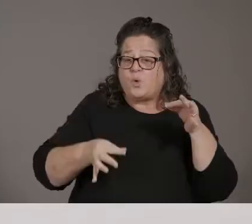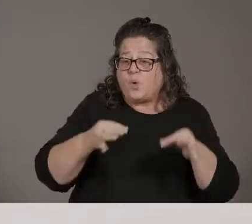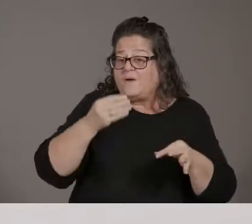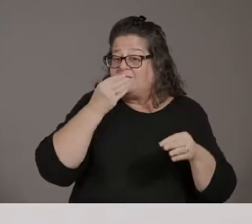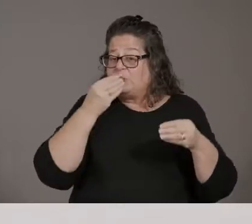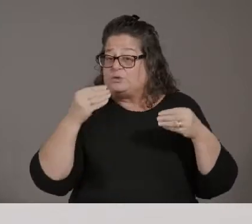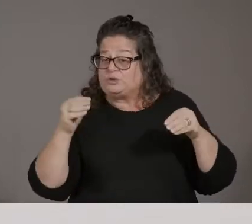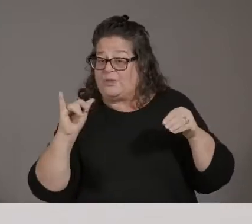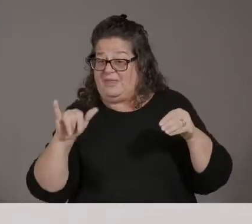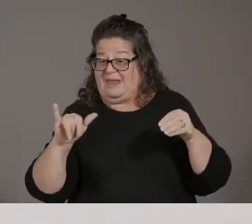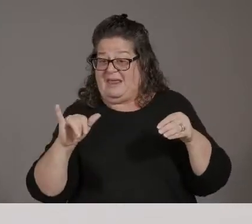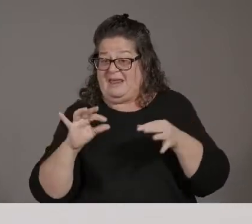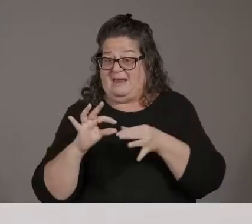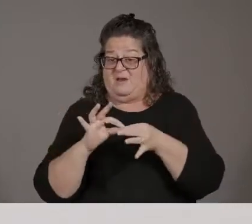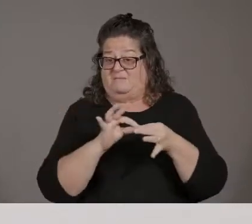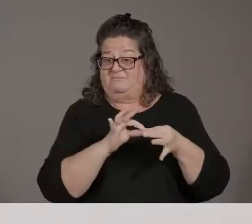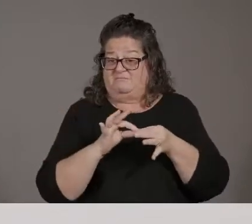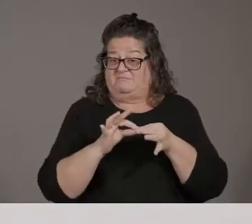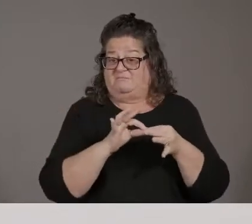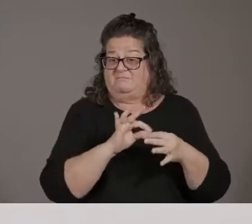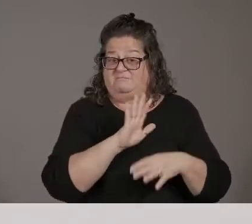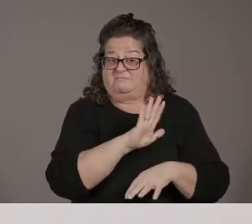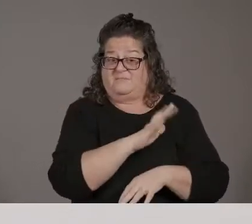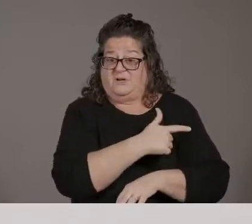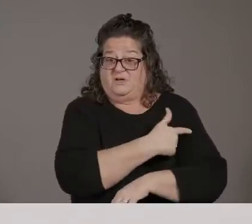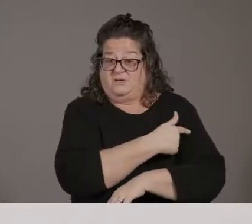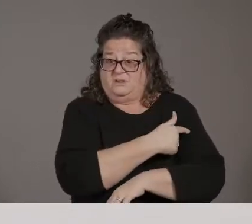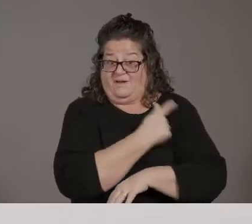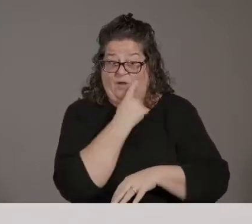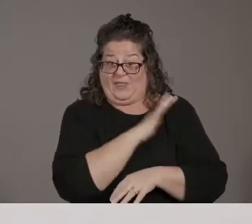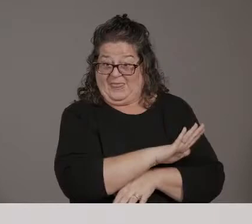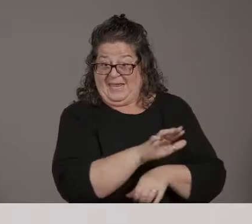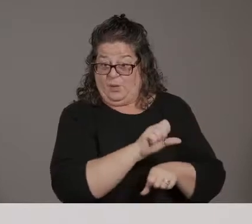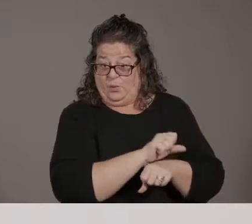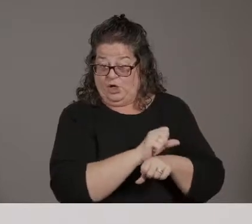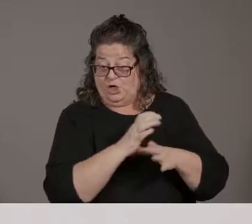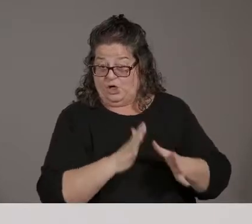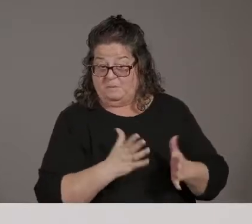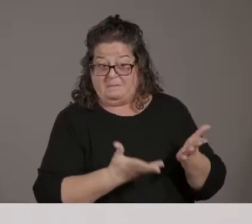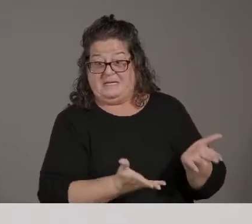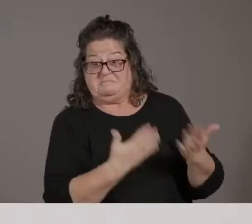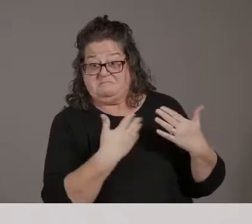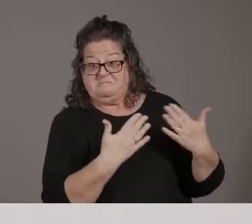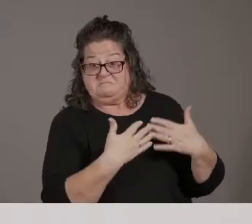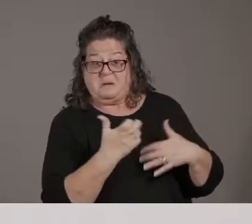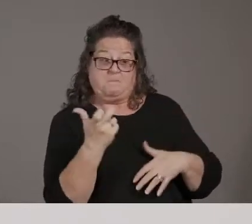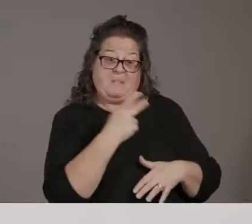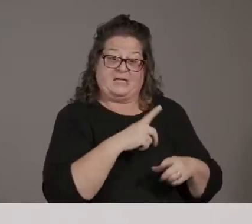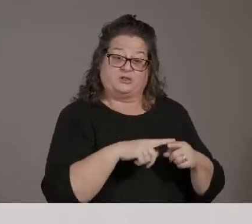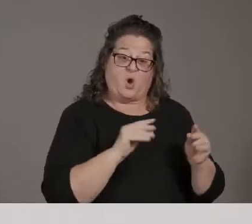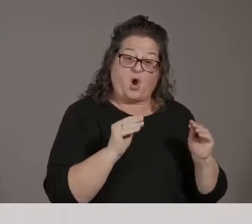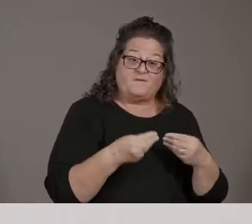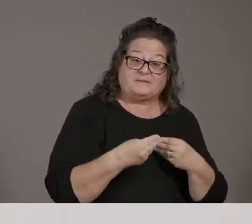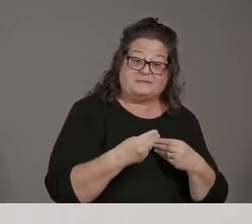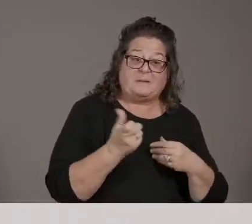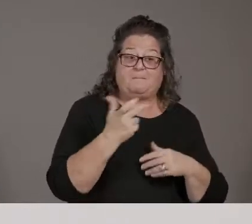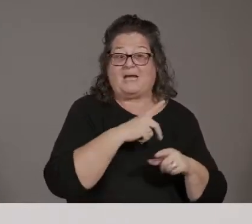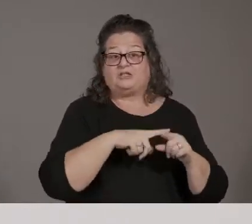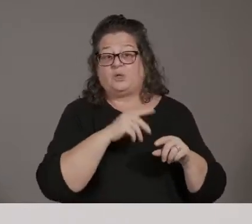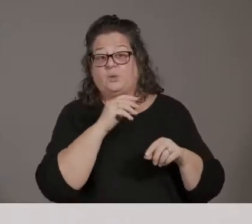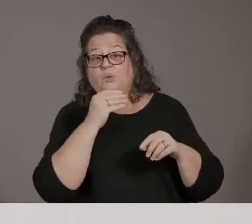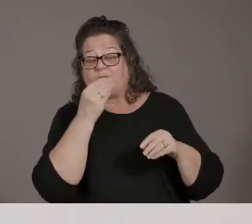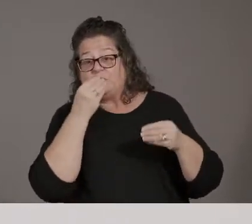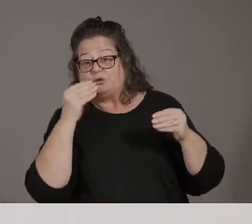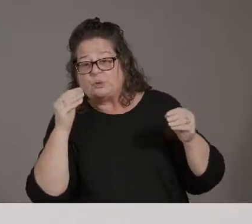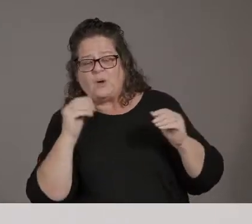their workers, whether they're on site, you know, bringing in vaccines, setting up appointments, and how do they fit into the priority groups?